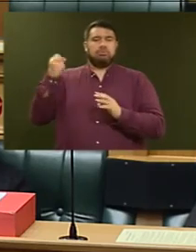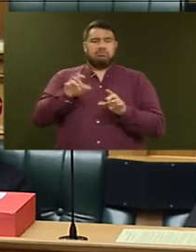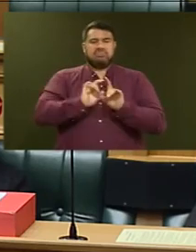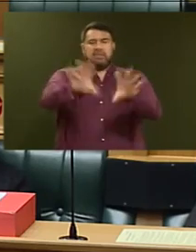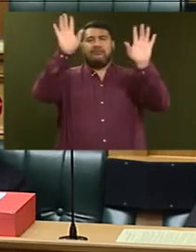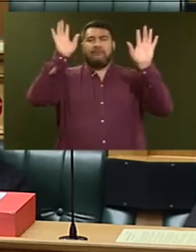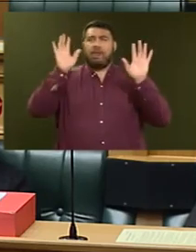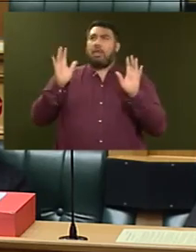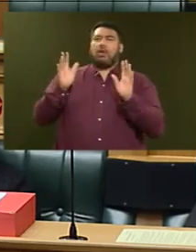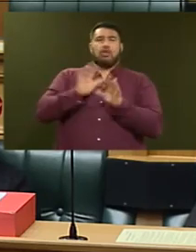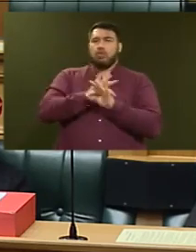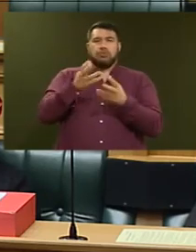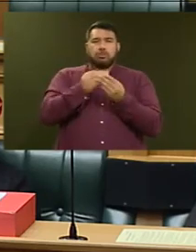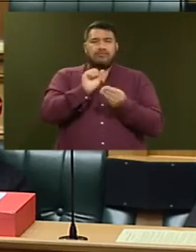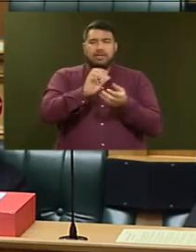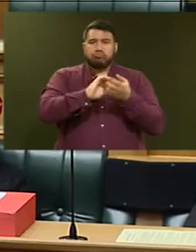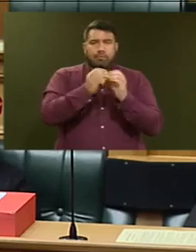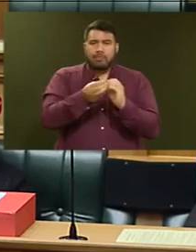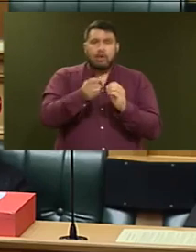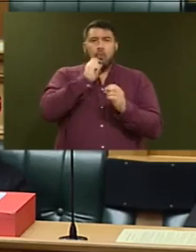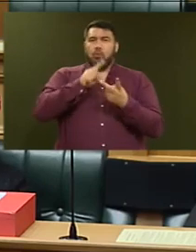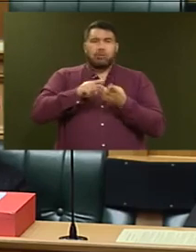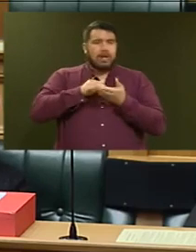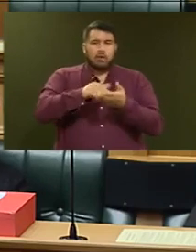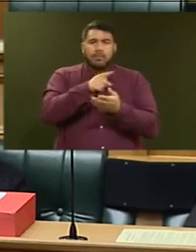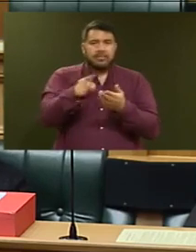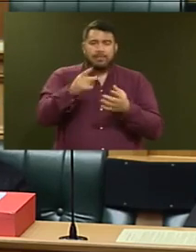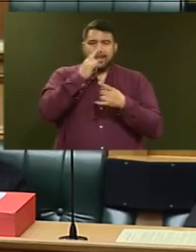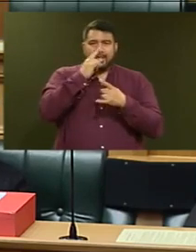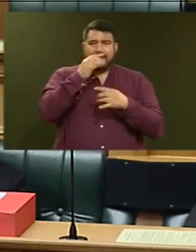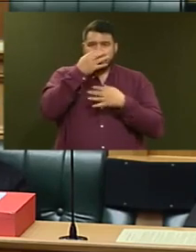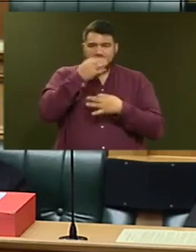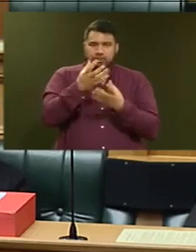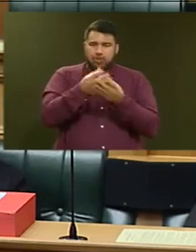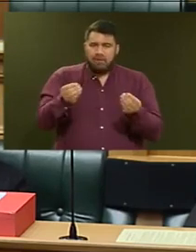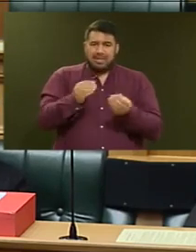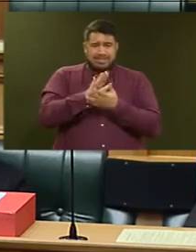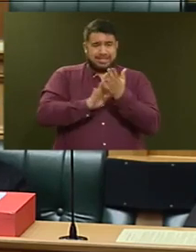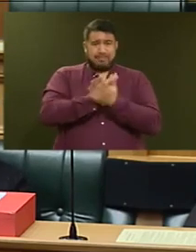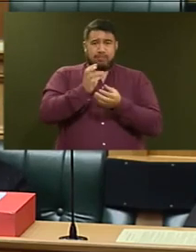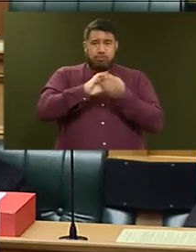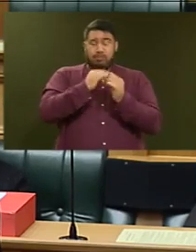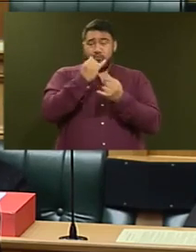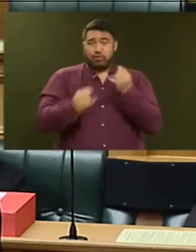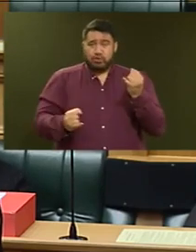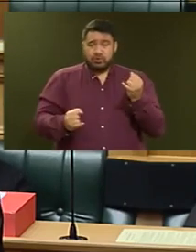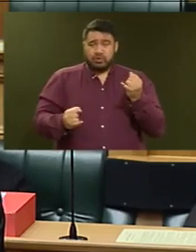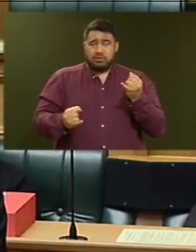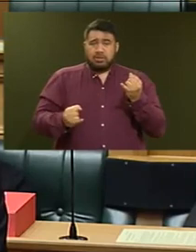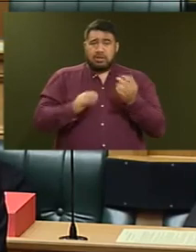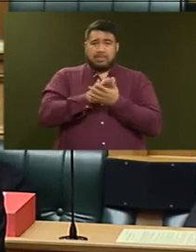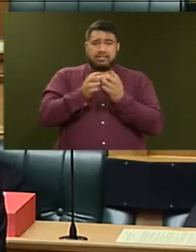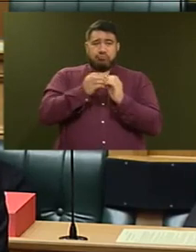or help people overcome addiction. It just moves the problem to somewhere else and makes it worse